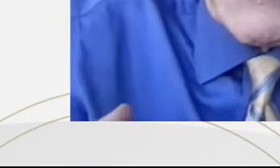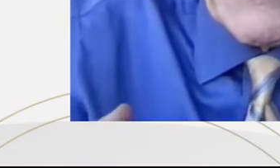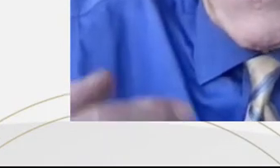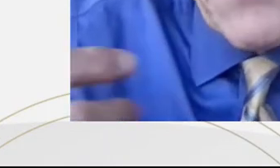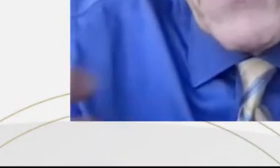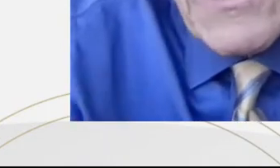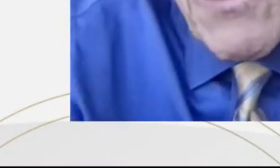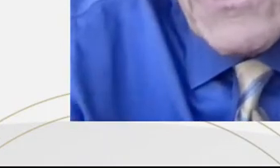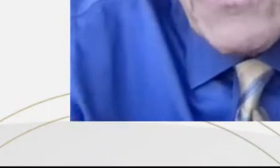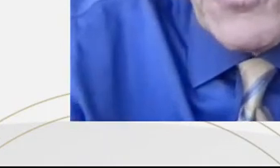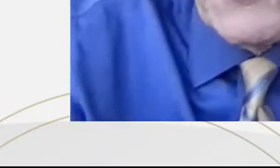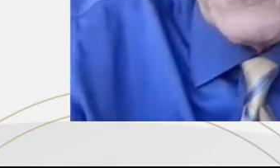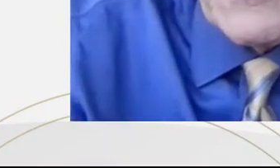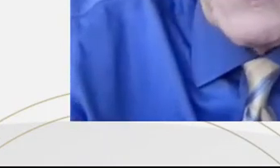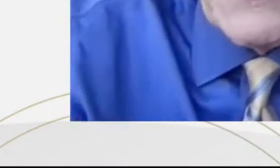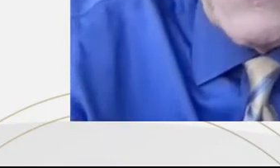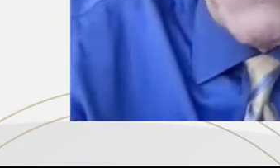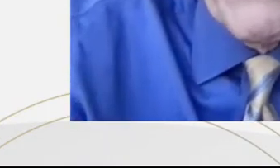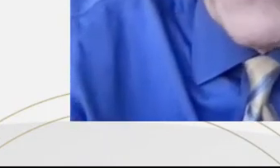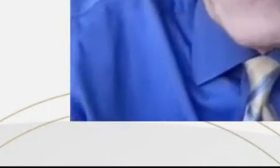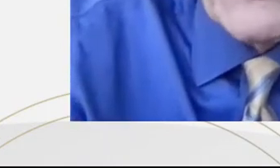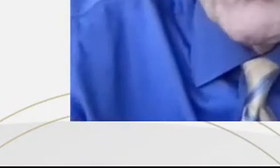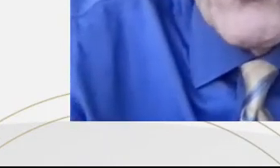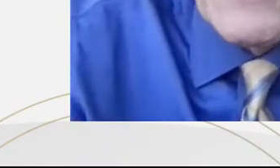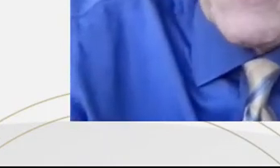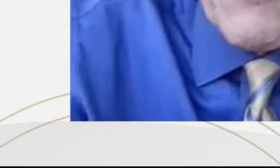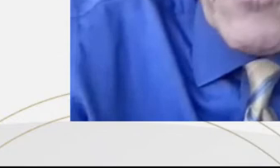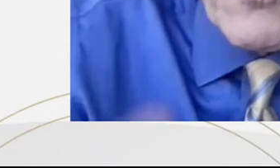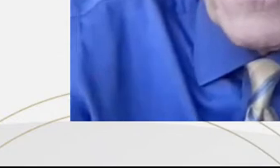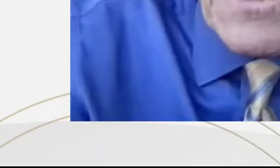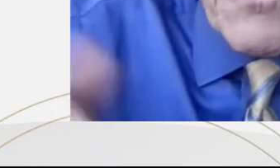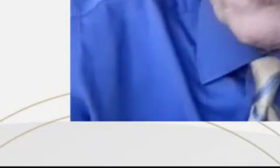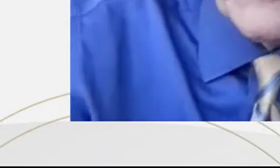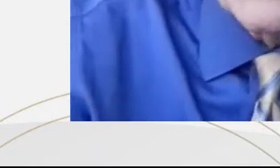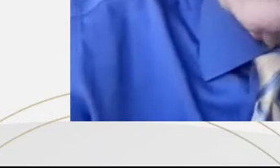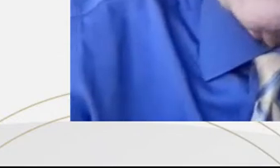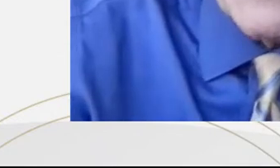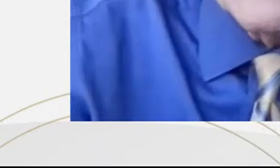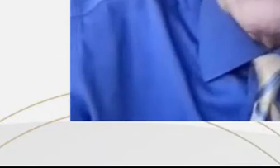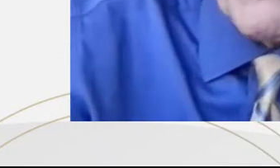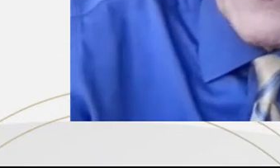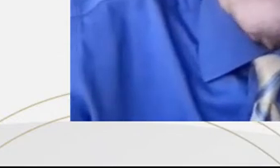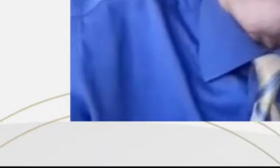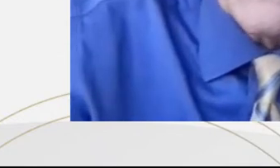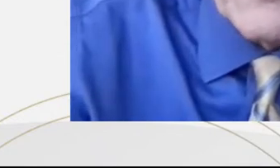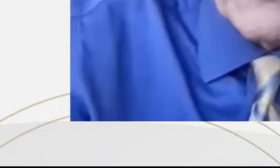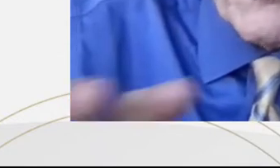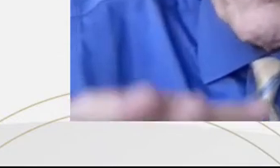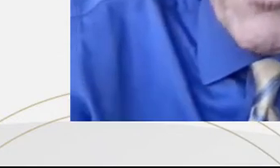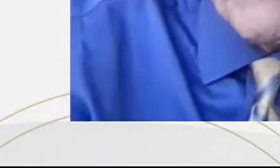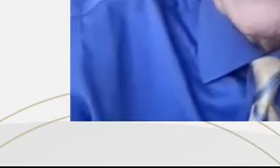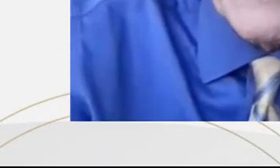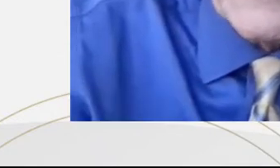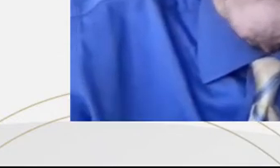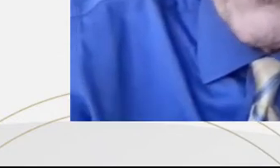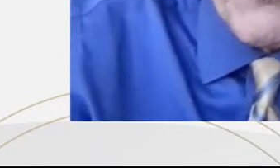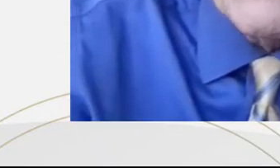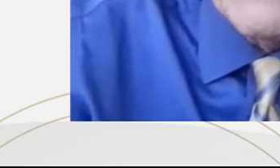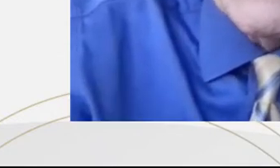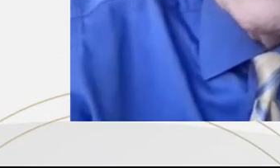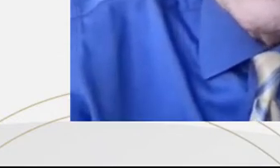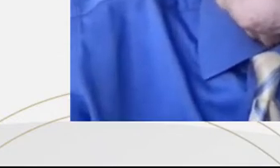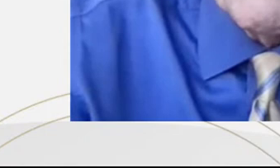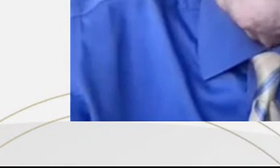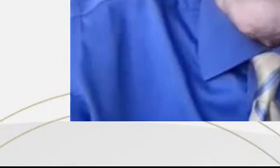at the expense of judges. That's worse than the federal system for the reasons I described. The judges were barred from taking